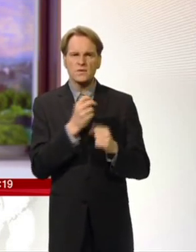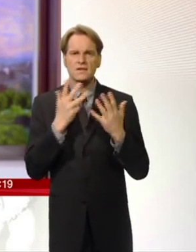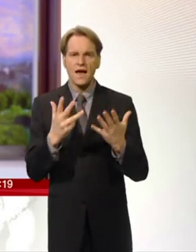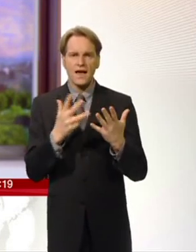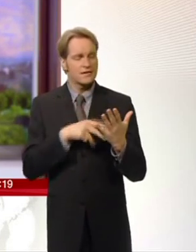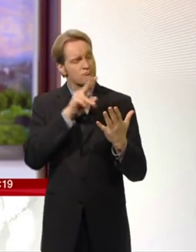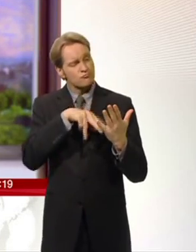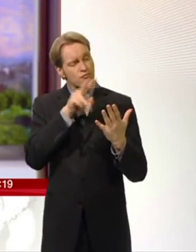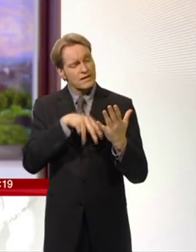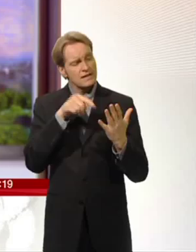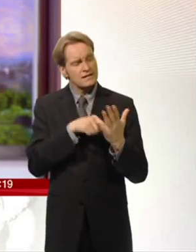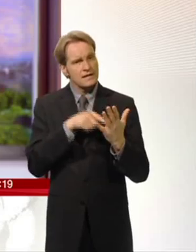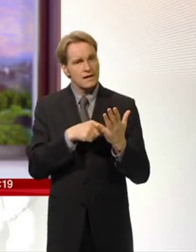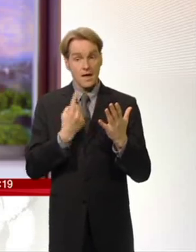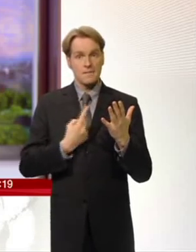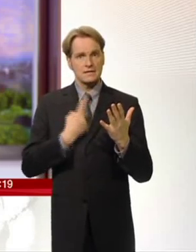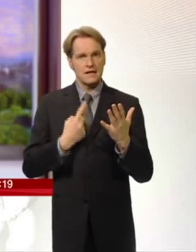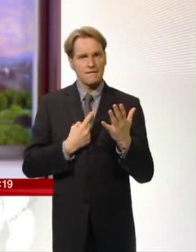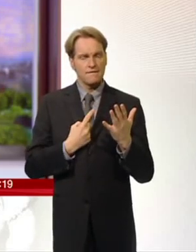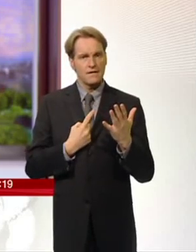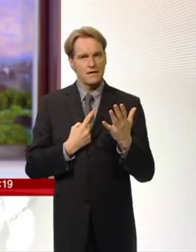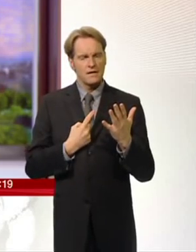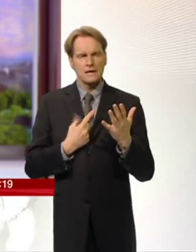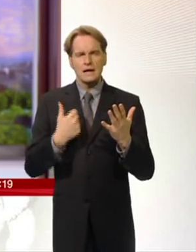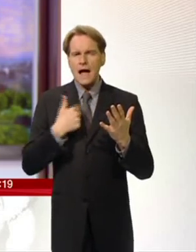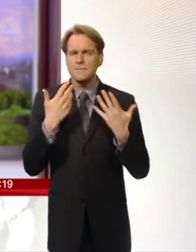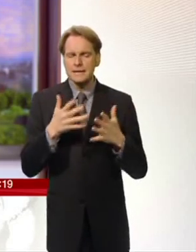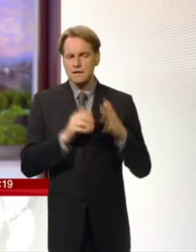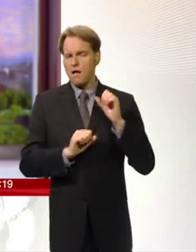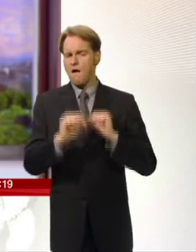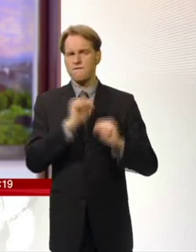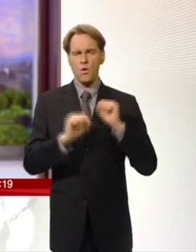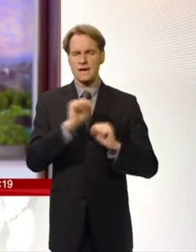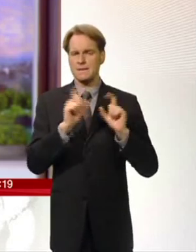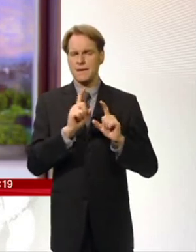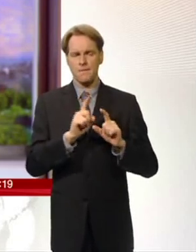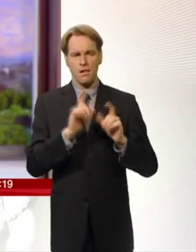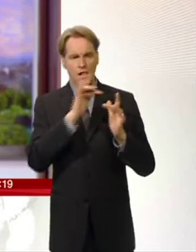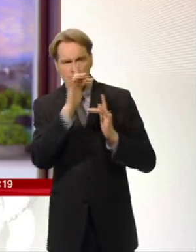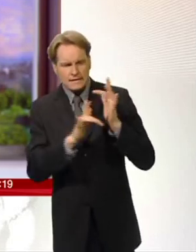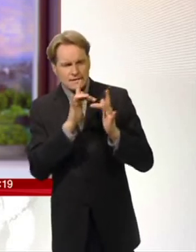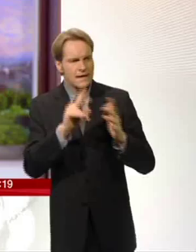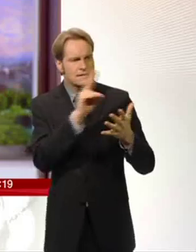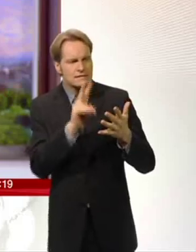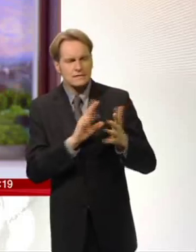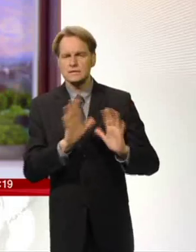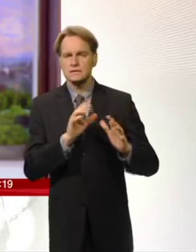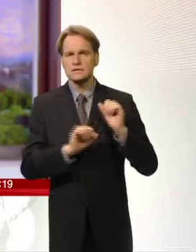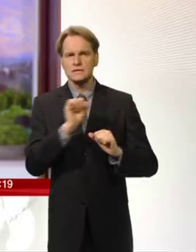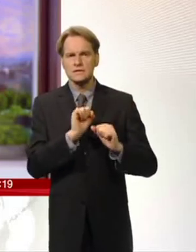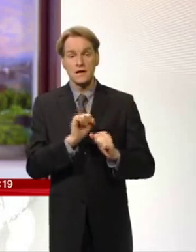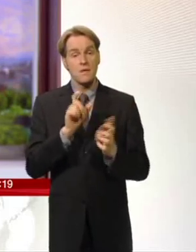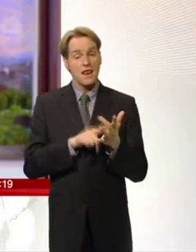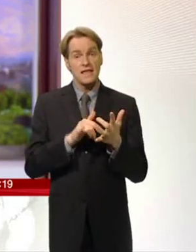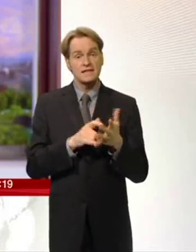I didn't, I kind of avoided a lot of blogs and people writing about their experiences, but hers was different.